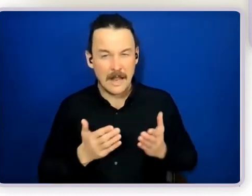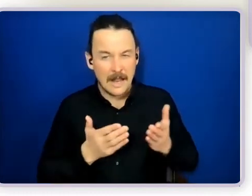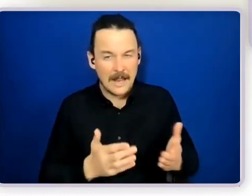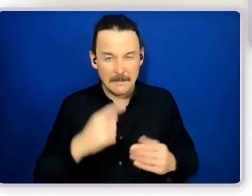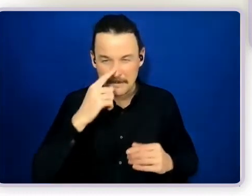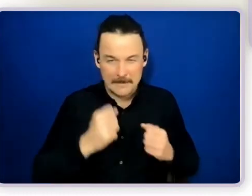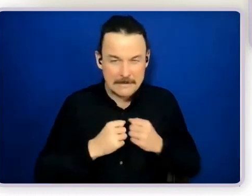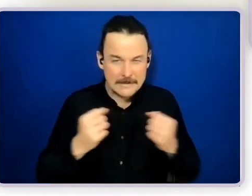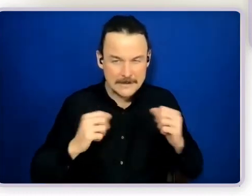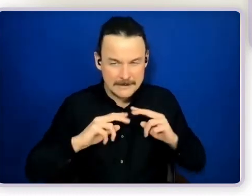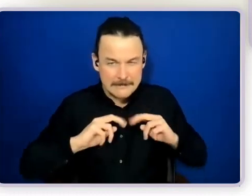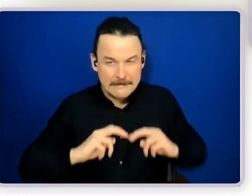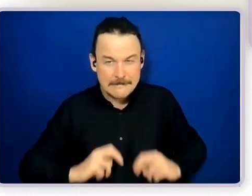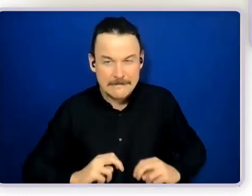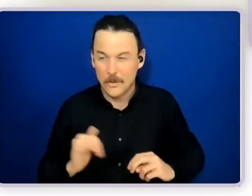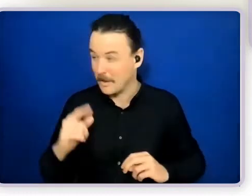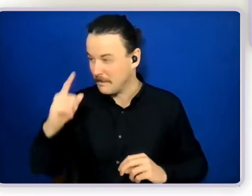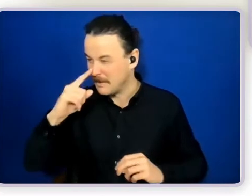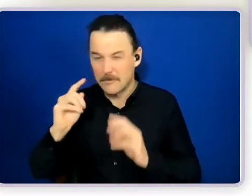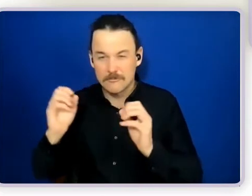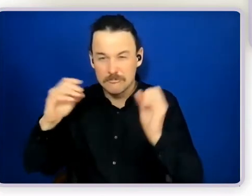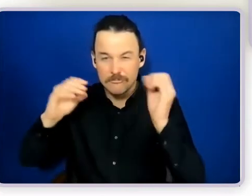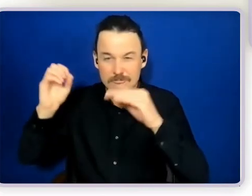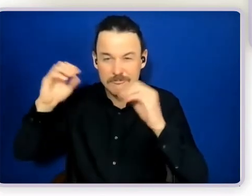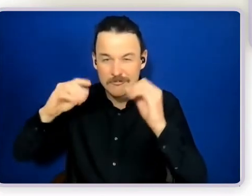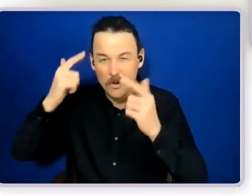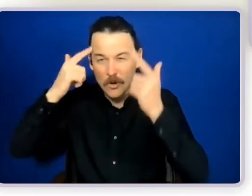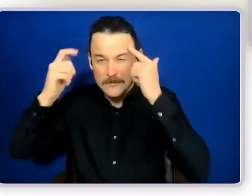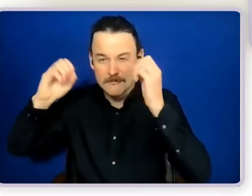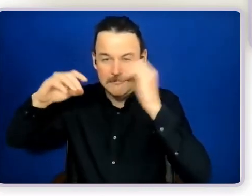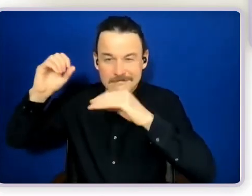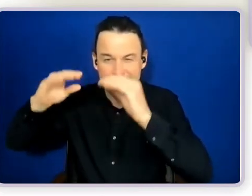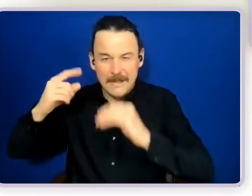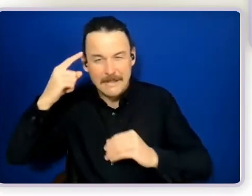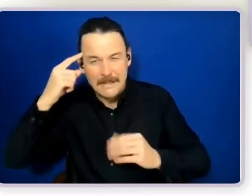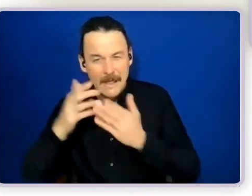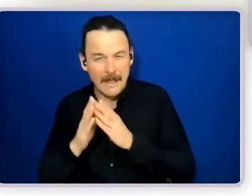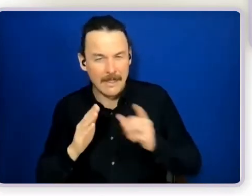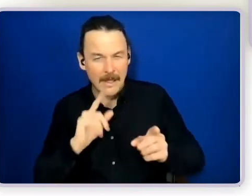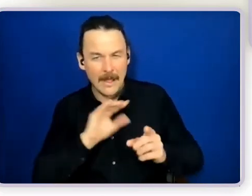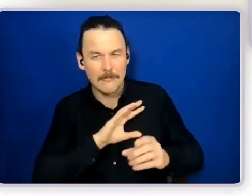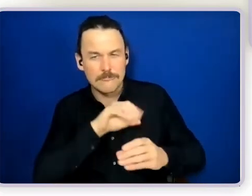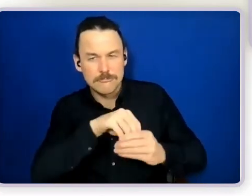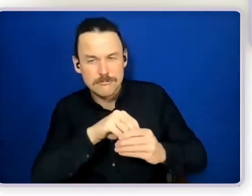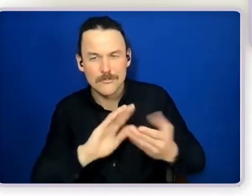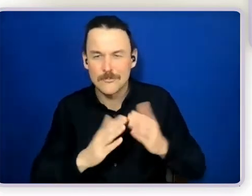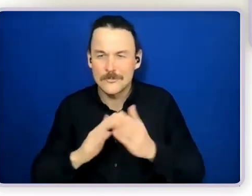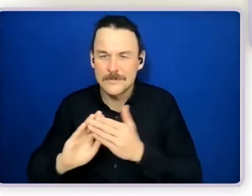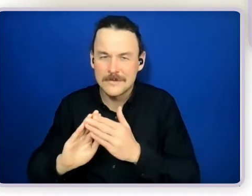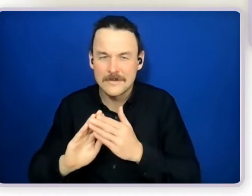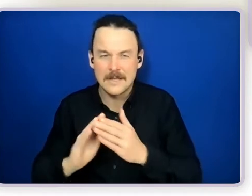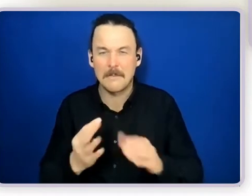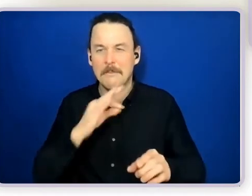about ways in which a person could be contributing to the wider community through often overlooked interests